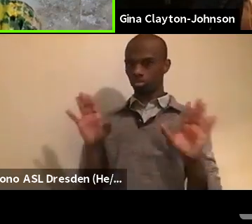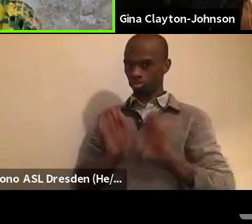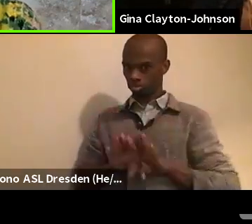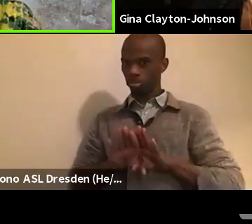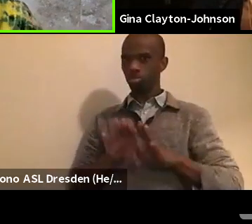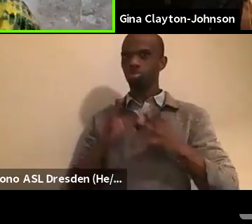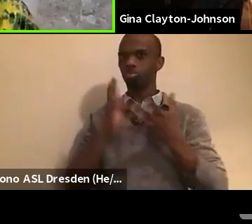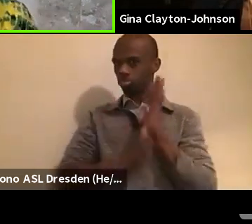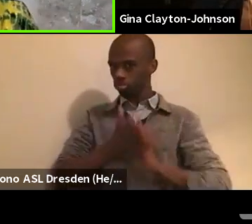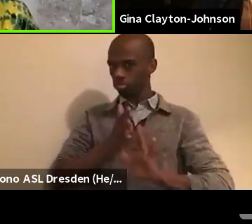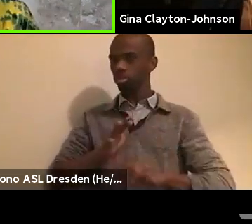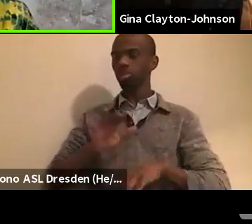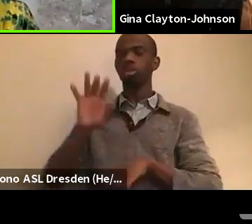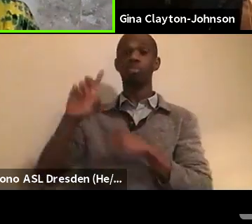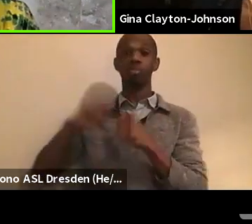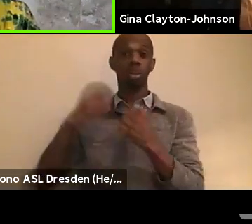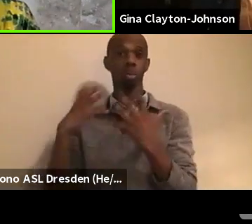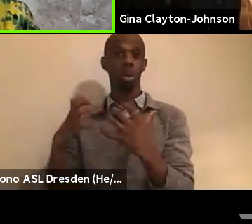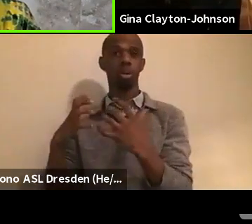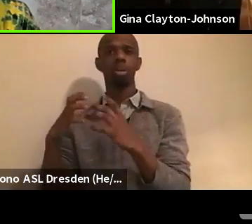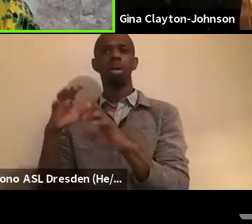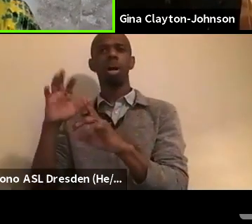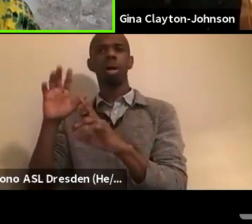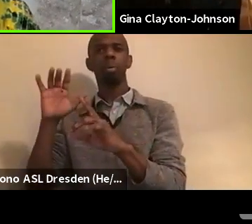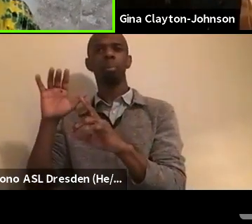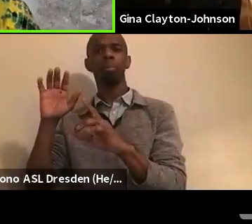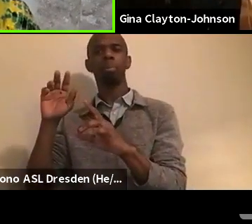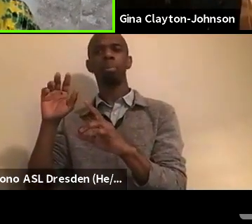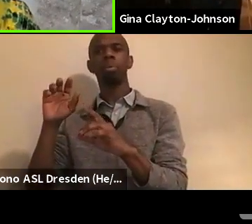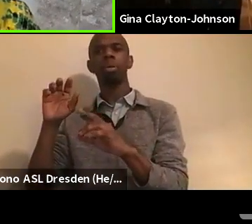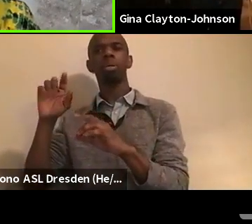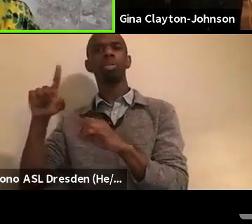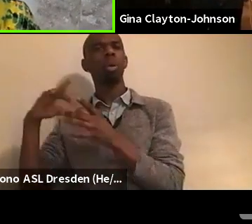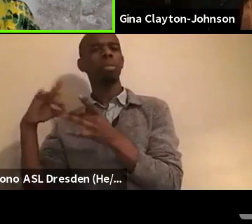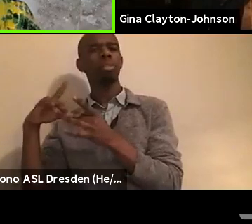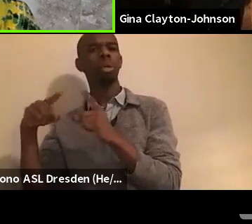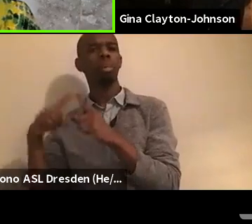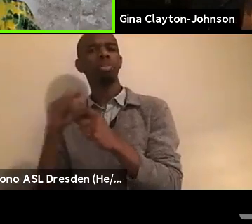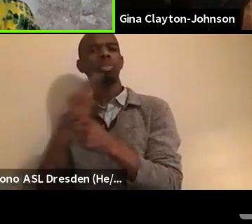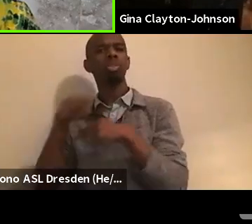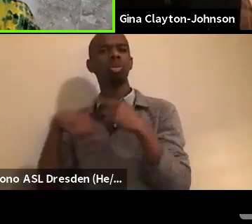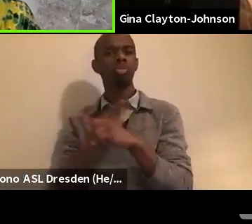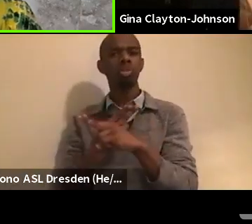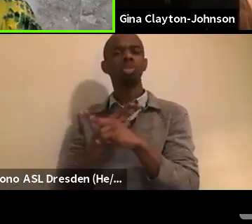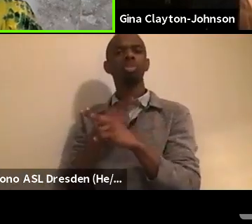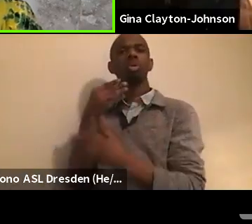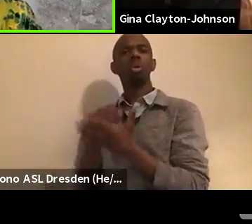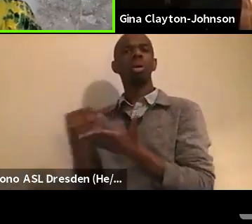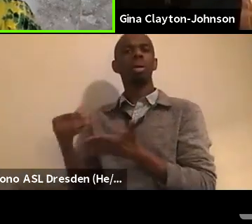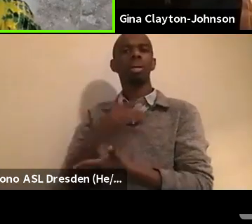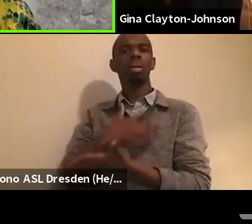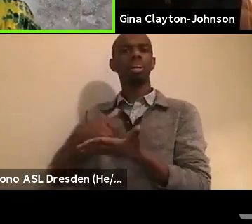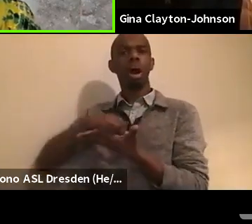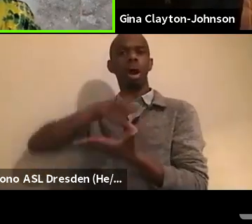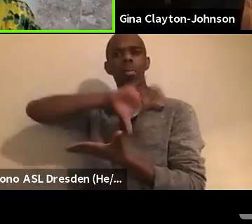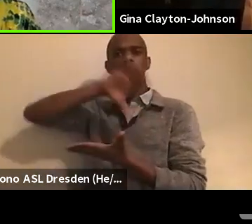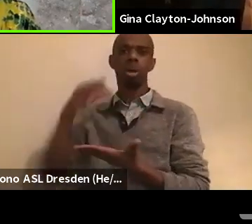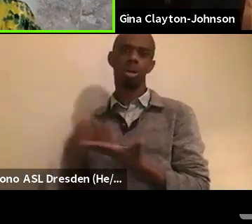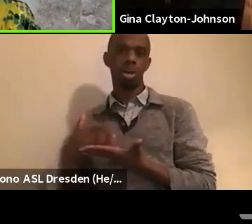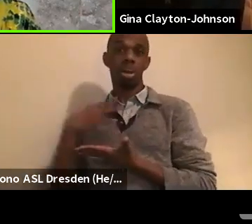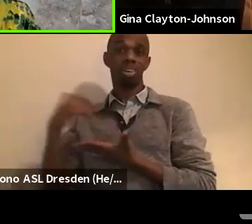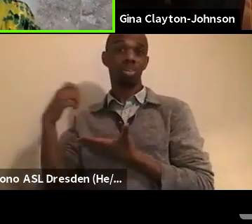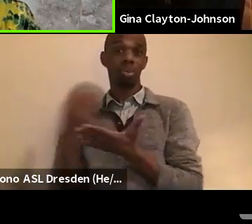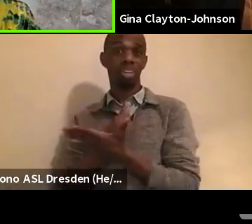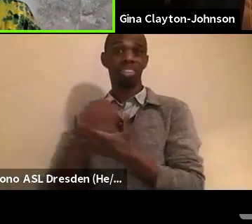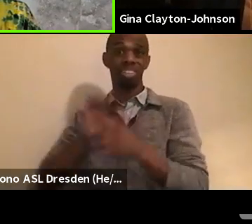You mentioned that this universal basic income, you raised enough money for 800 people in Compton to get this